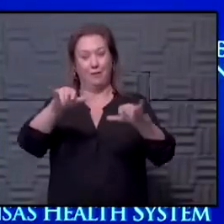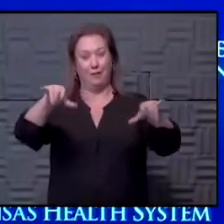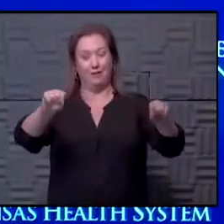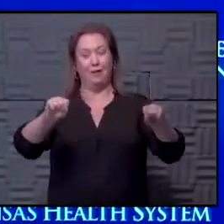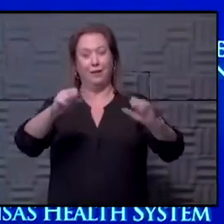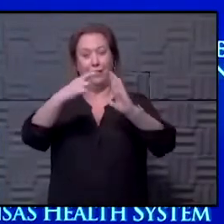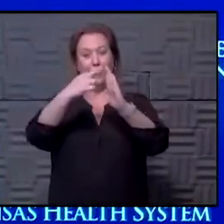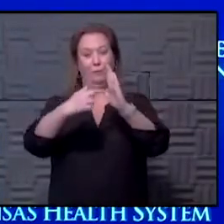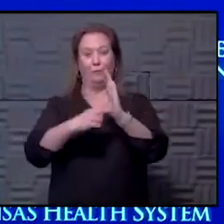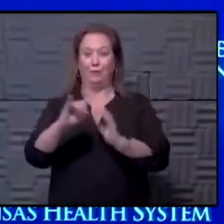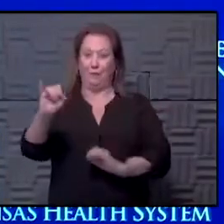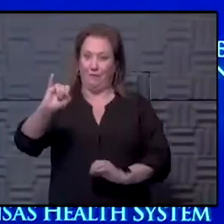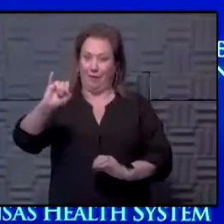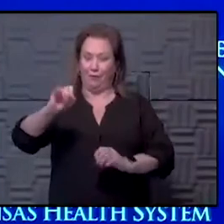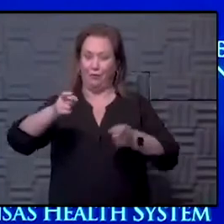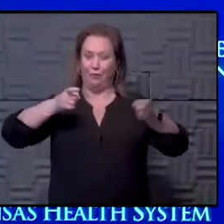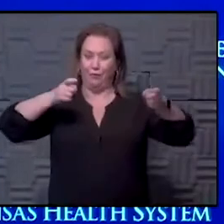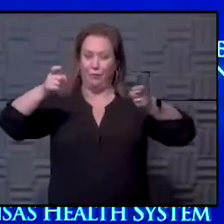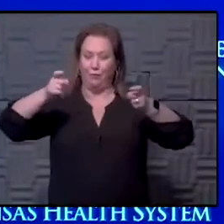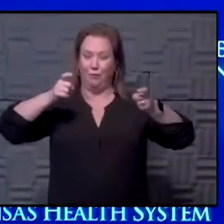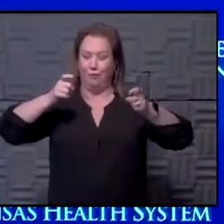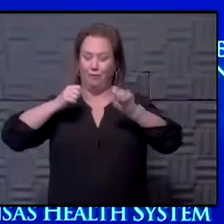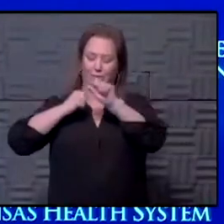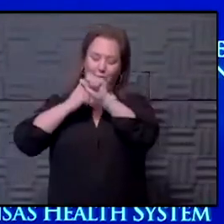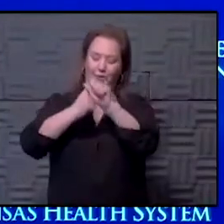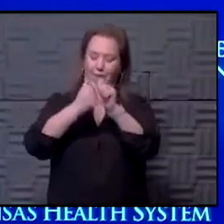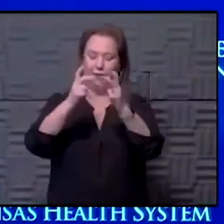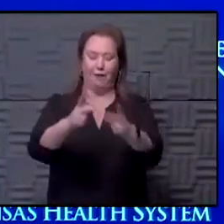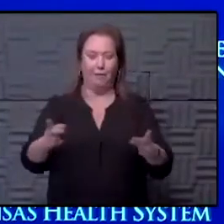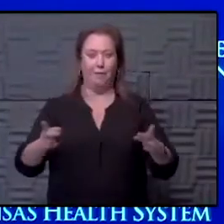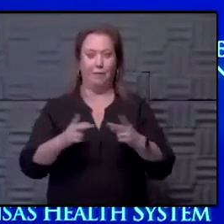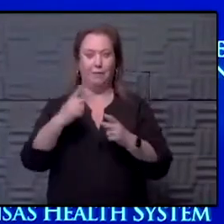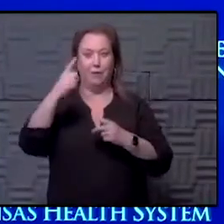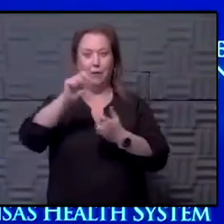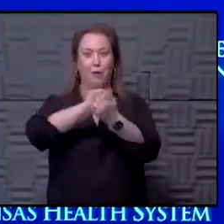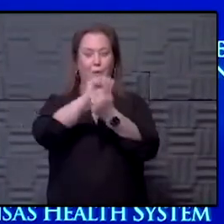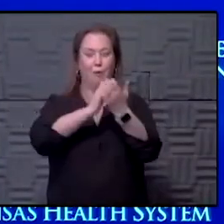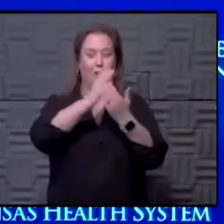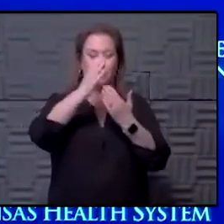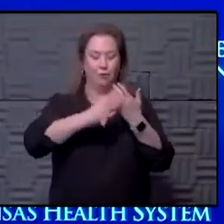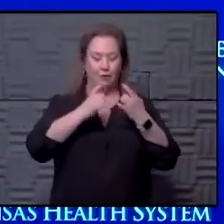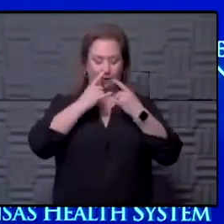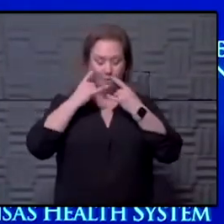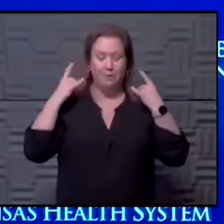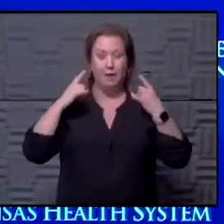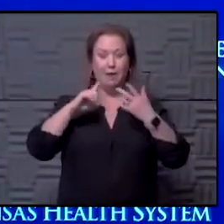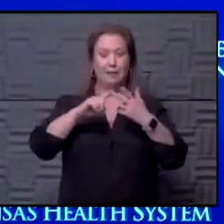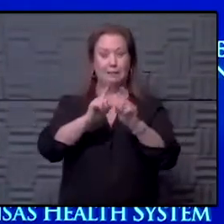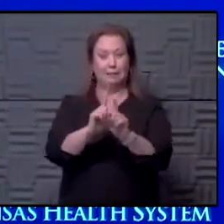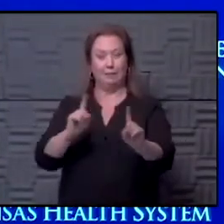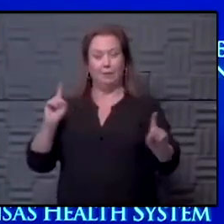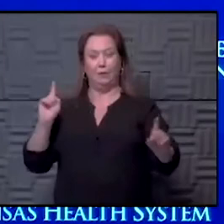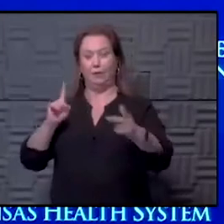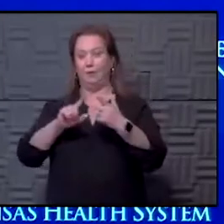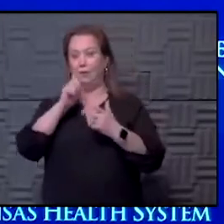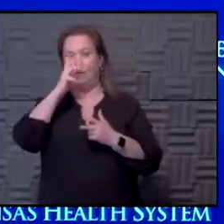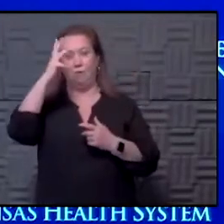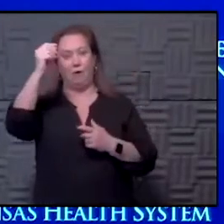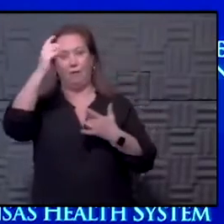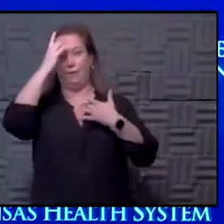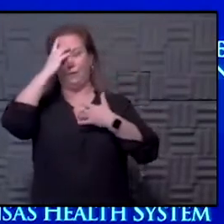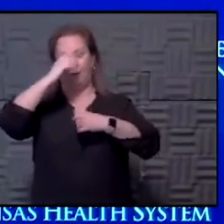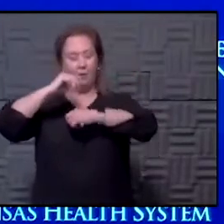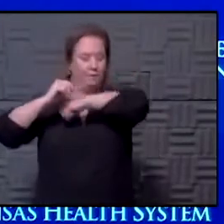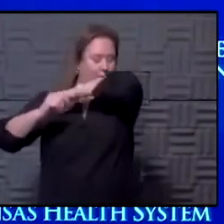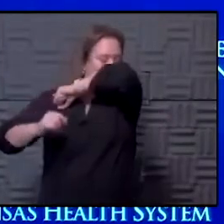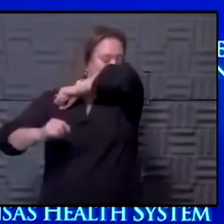know that the rules of infection prevention and control travel with us wherever we go, wash your hands, wear your masks, keep your distance, don't go out if you're sick, cough